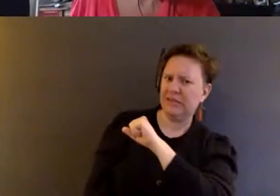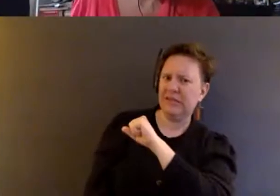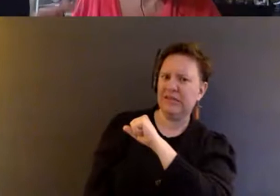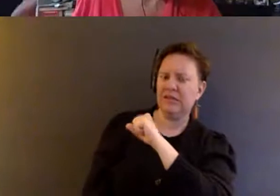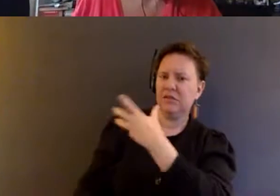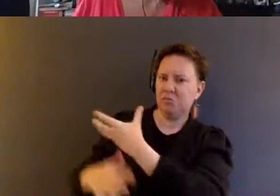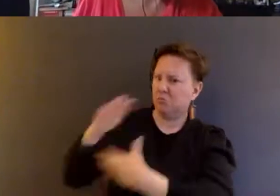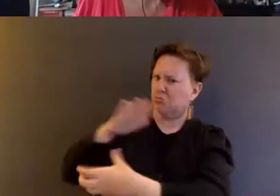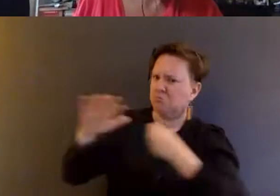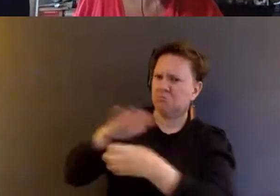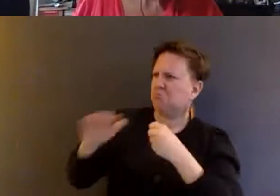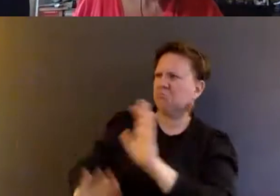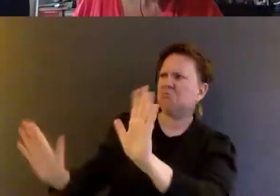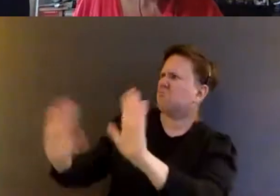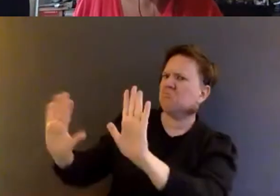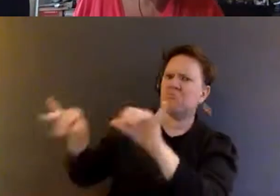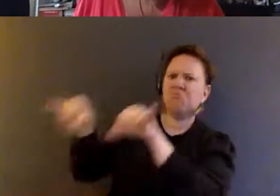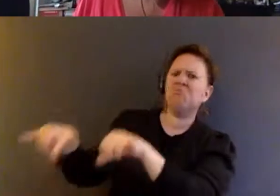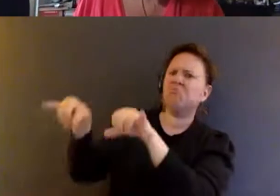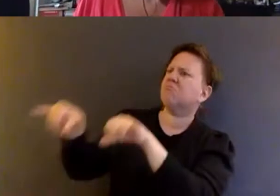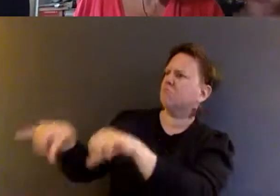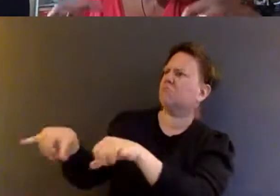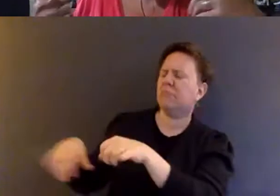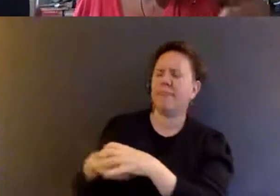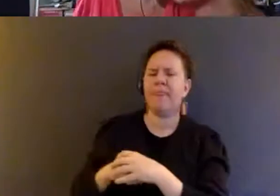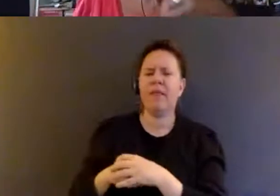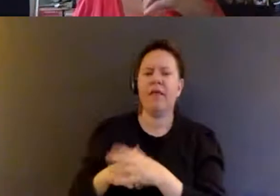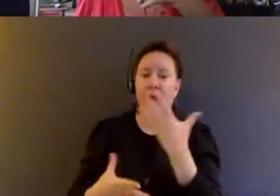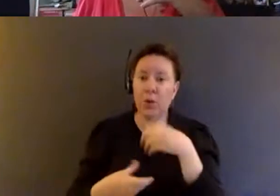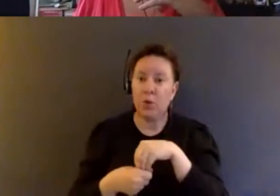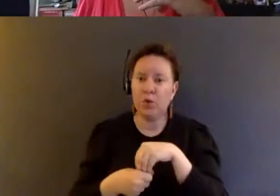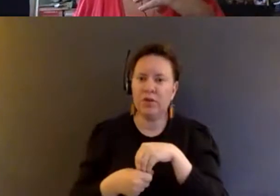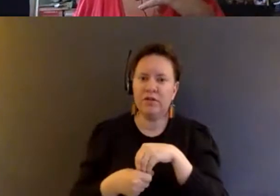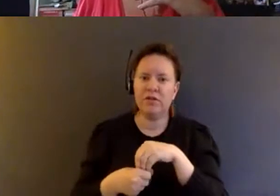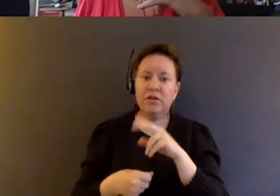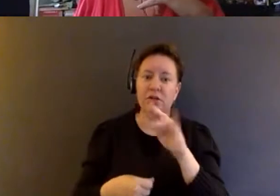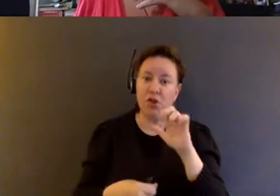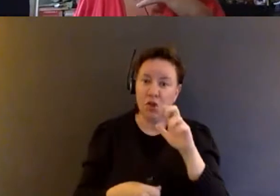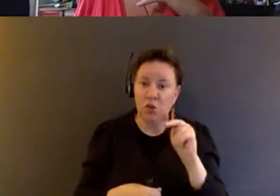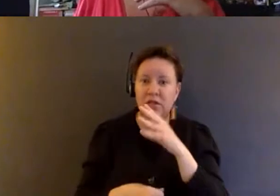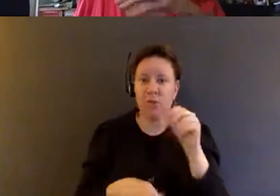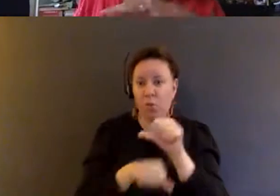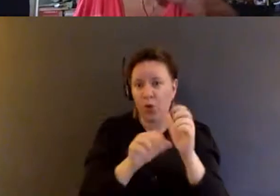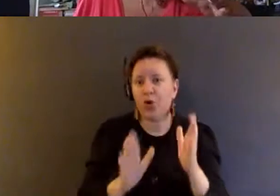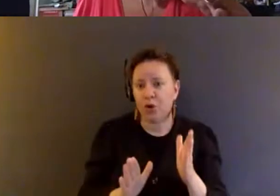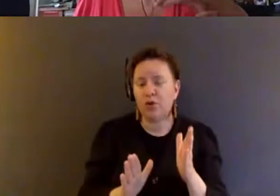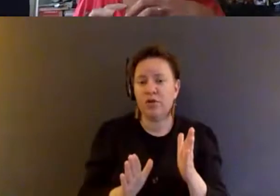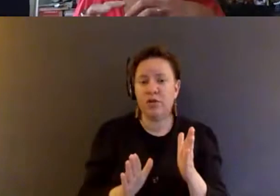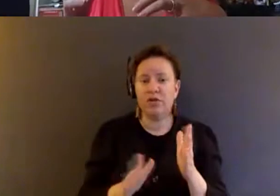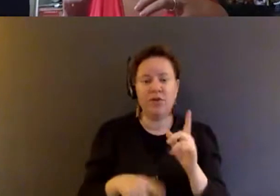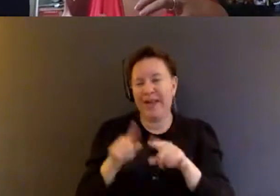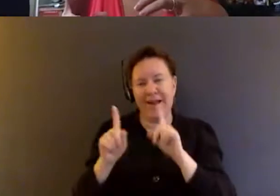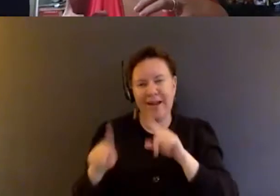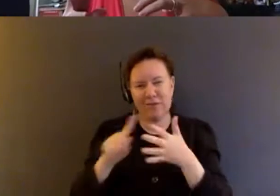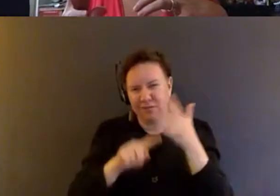deinstitutionalization and decarceration, including unions and workers. So I can't answer all of